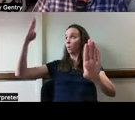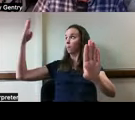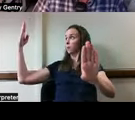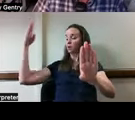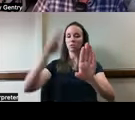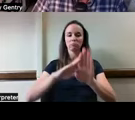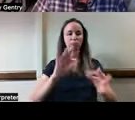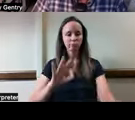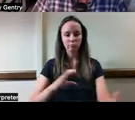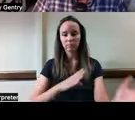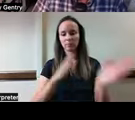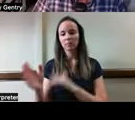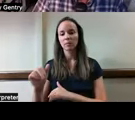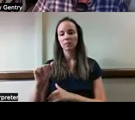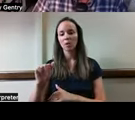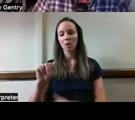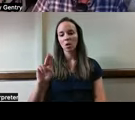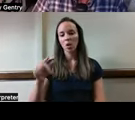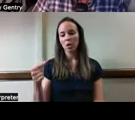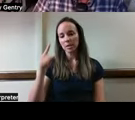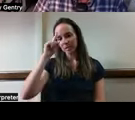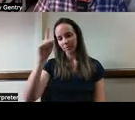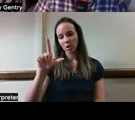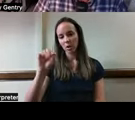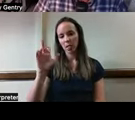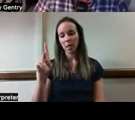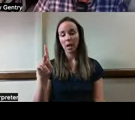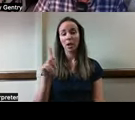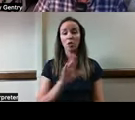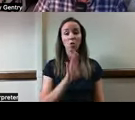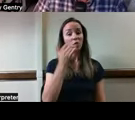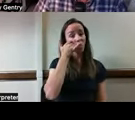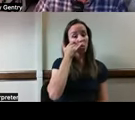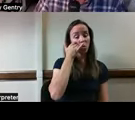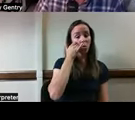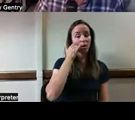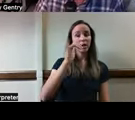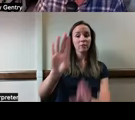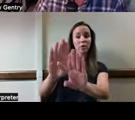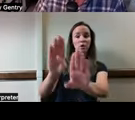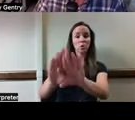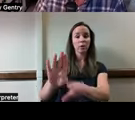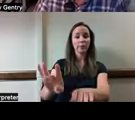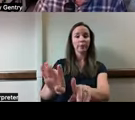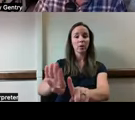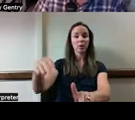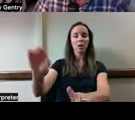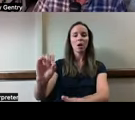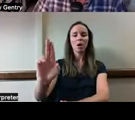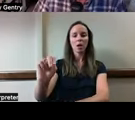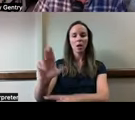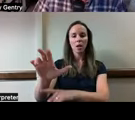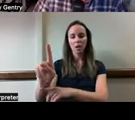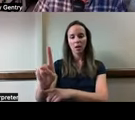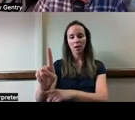August Smart Lock which unlocks and locks your door automatically from your phone switch costs $229. And all of these